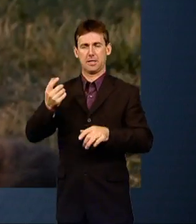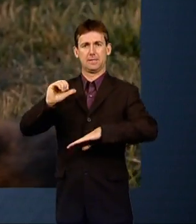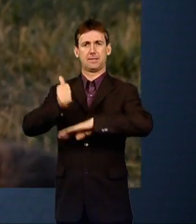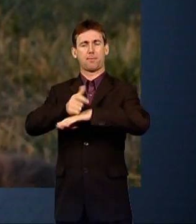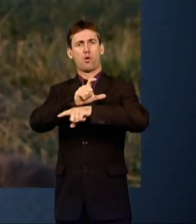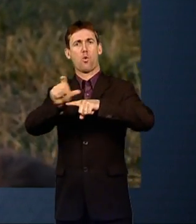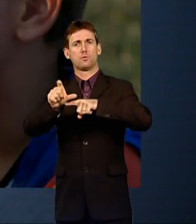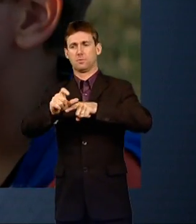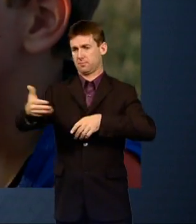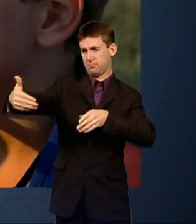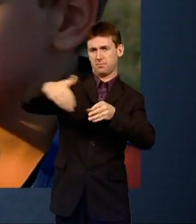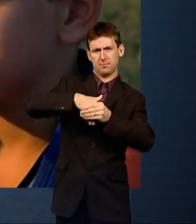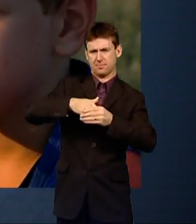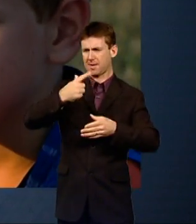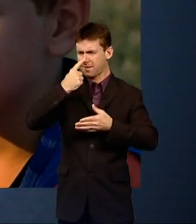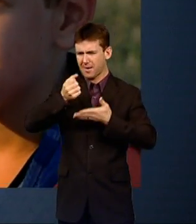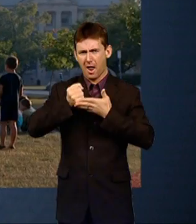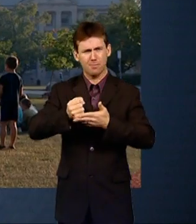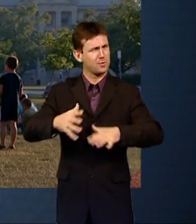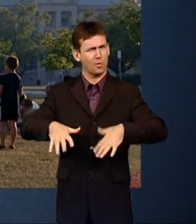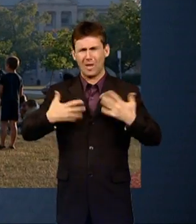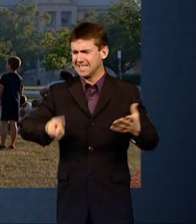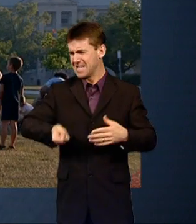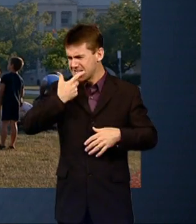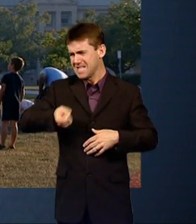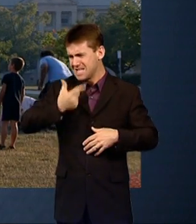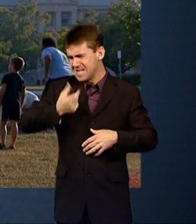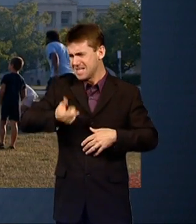troubled children can be helped without the need for drugs.